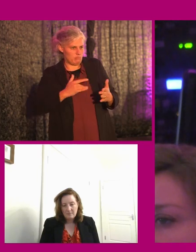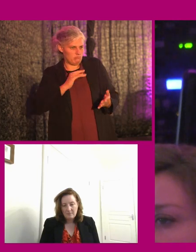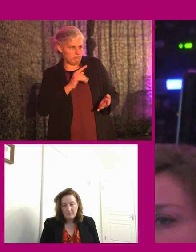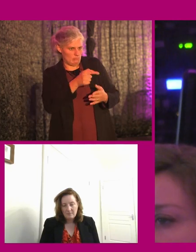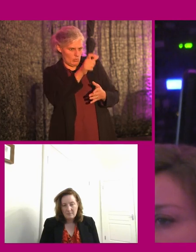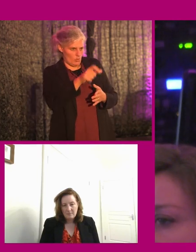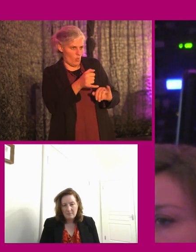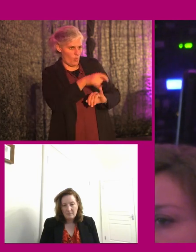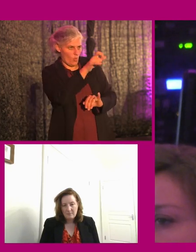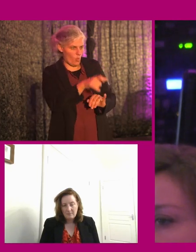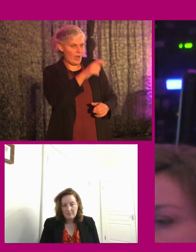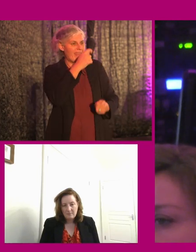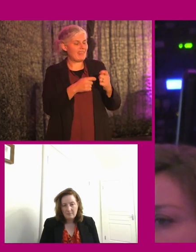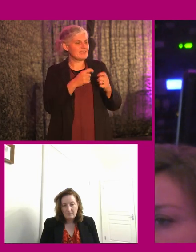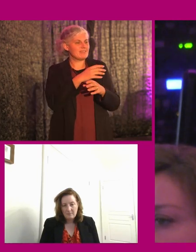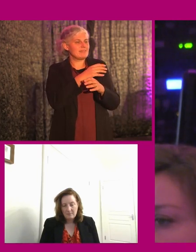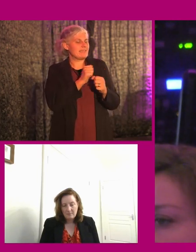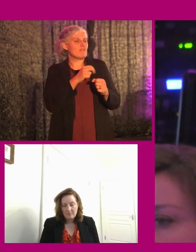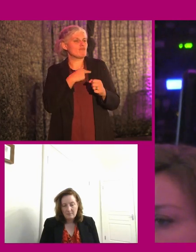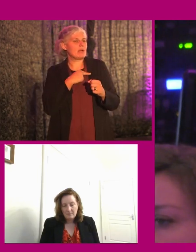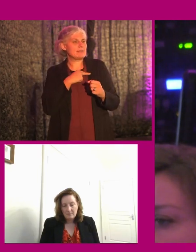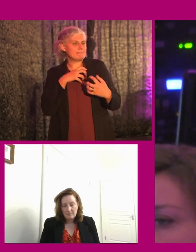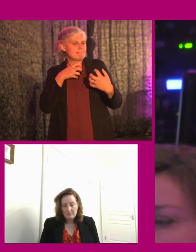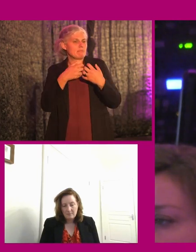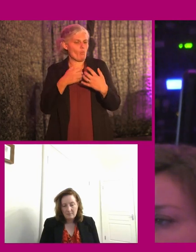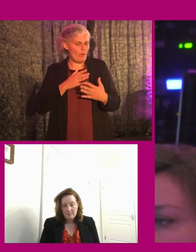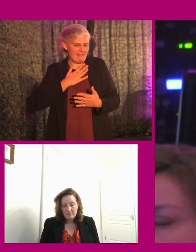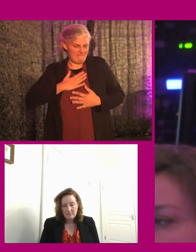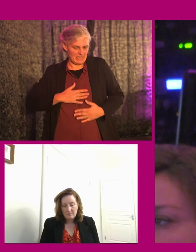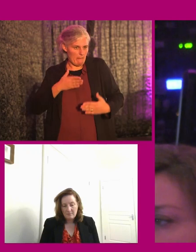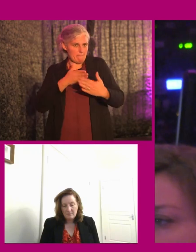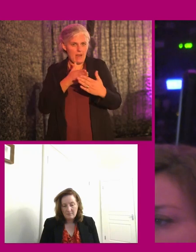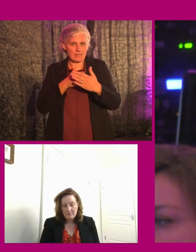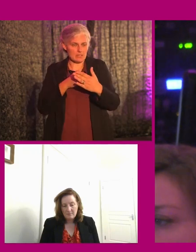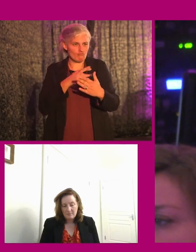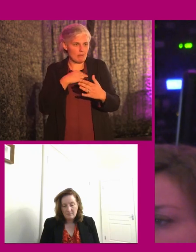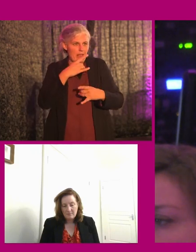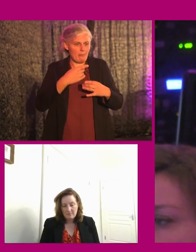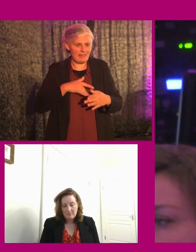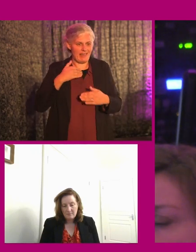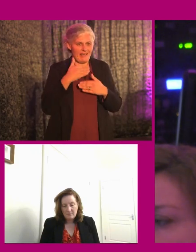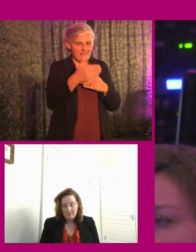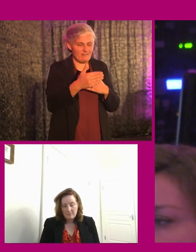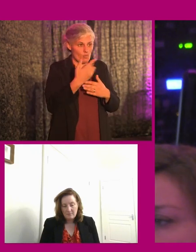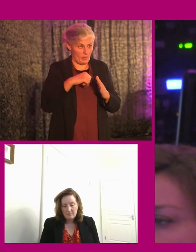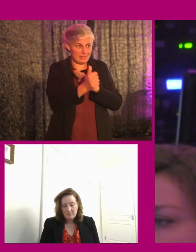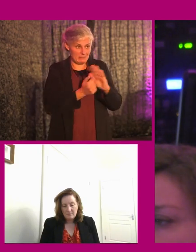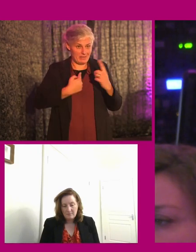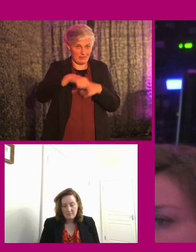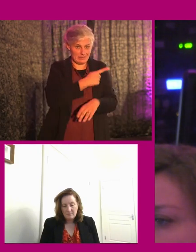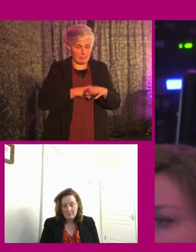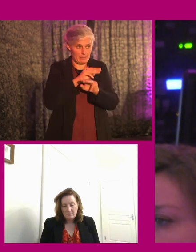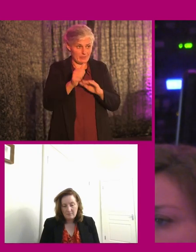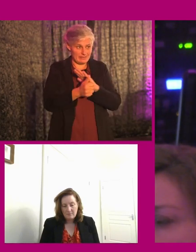take into account too much the actual physical environment barriers and the attitudinal barriers that we face. So my question is,